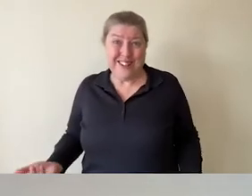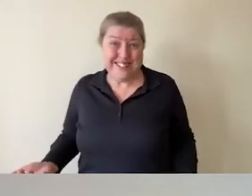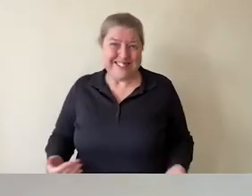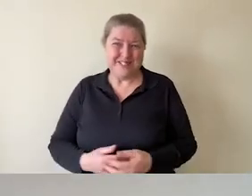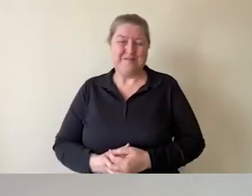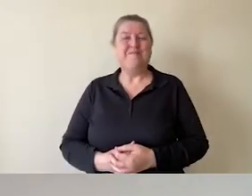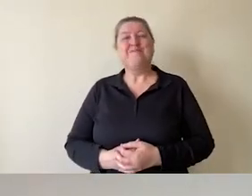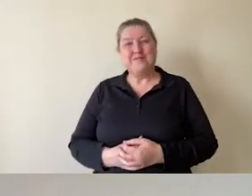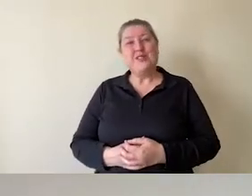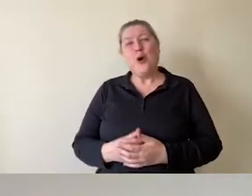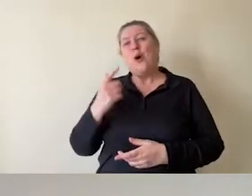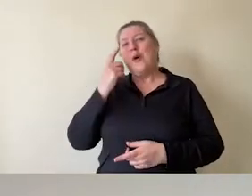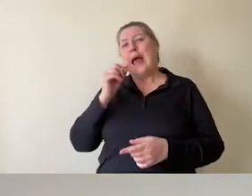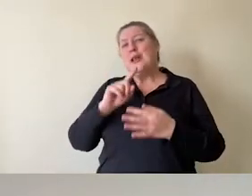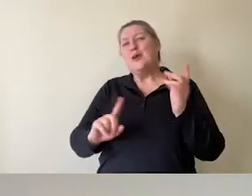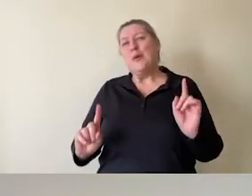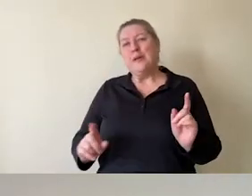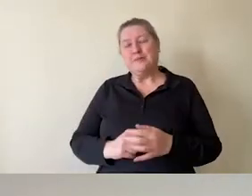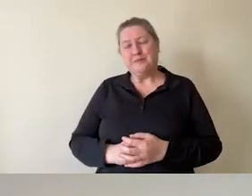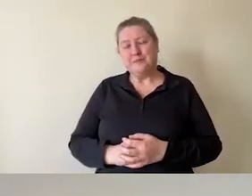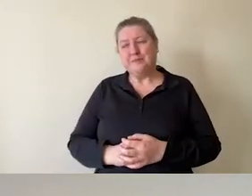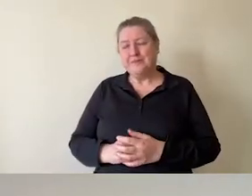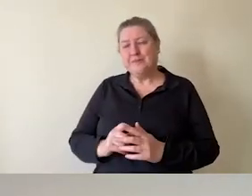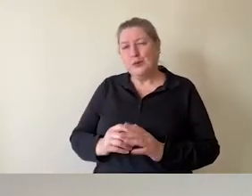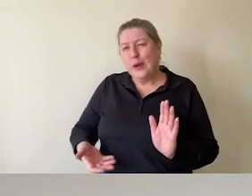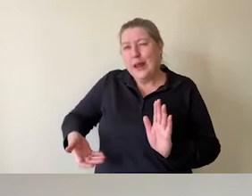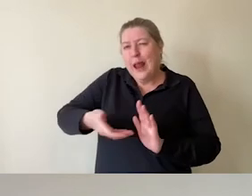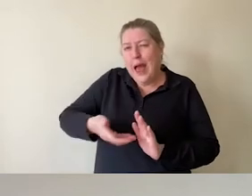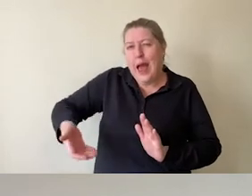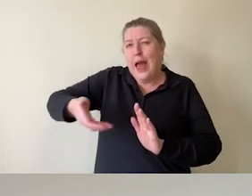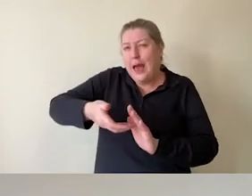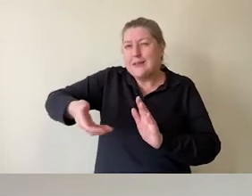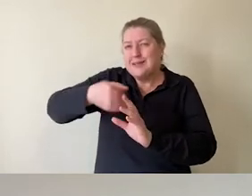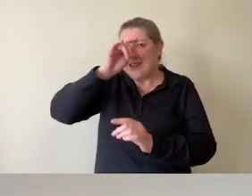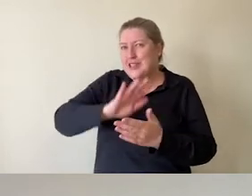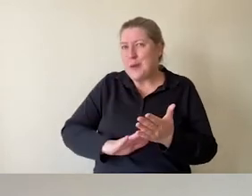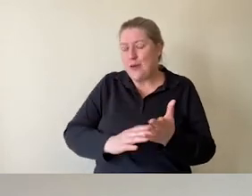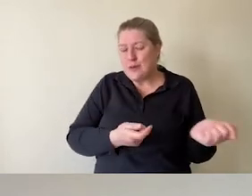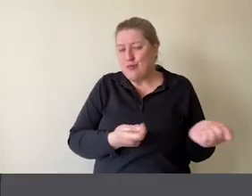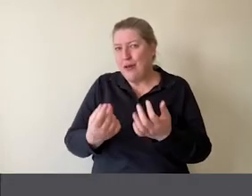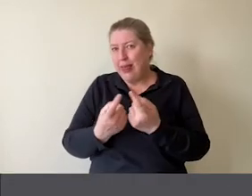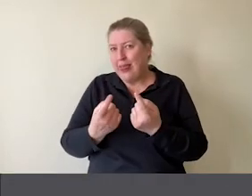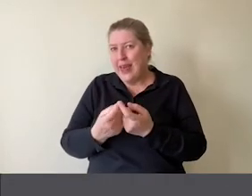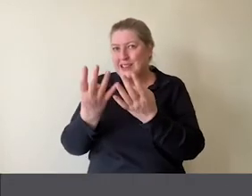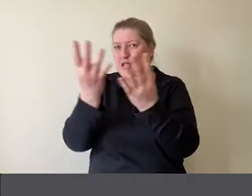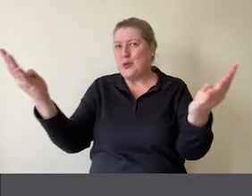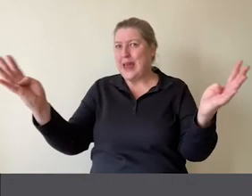But what we can do is we can enhance that experience by bringing things into the gallery. And here you can see